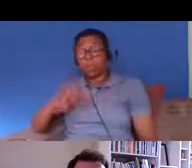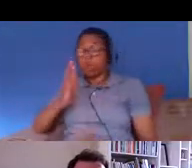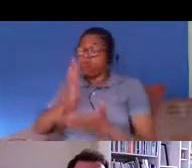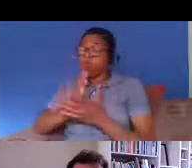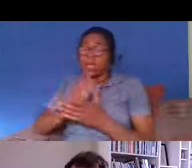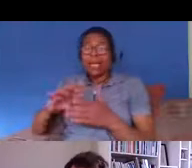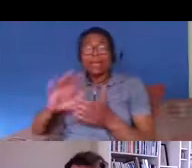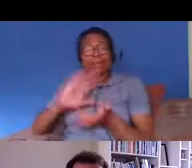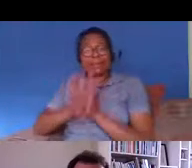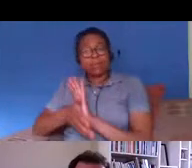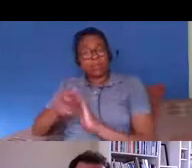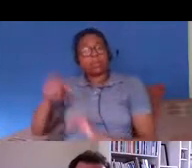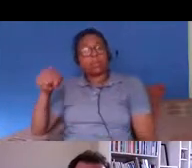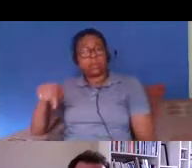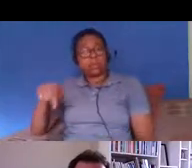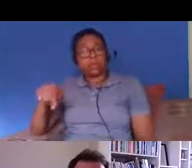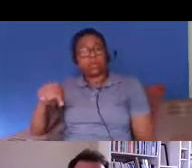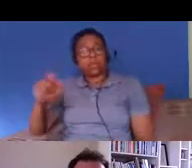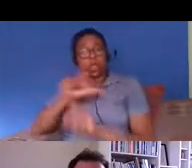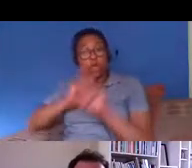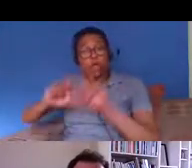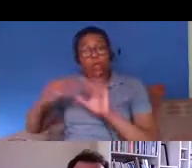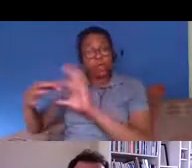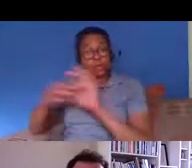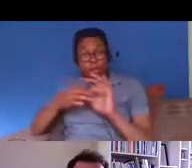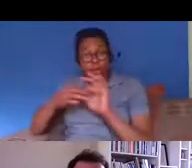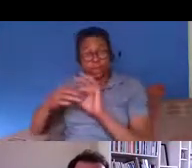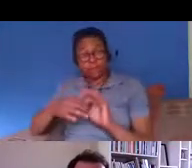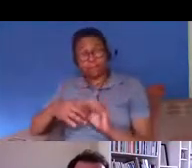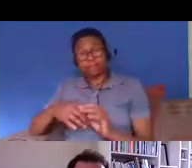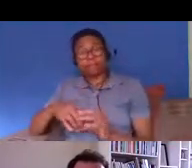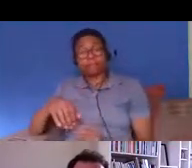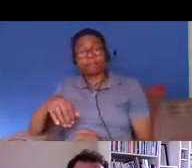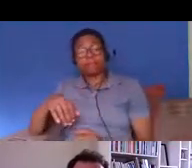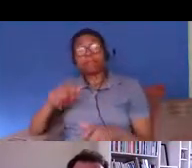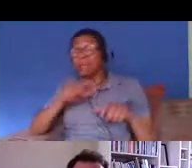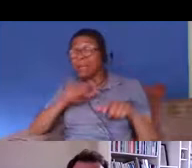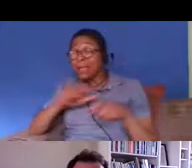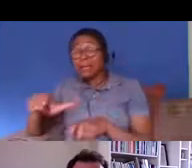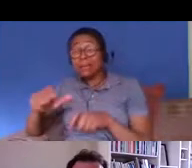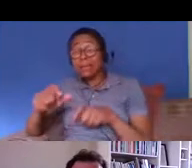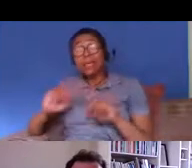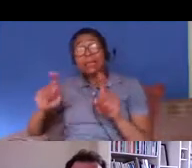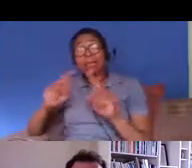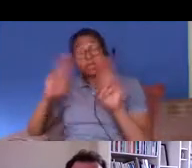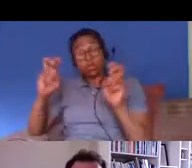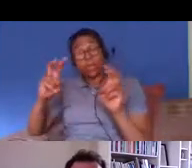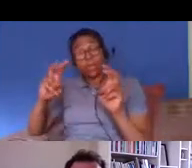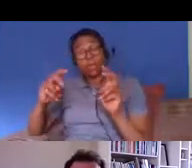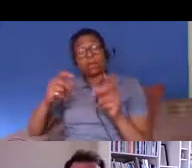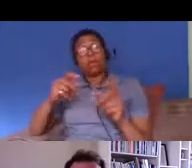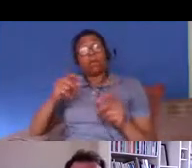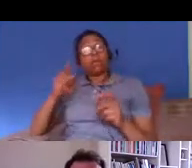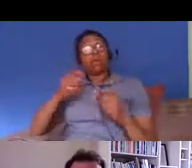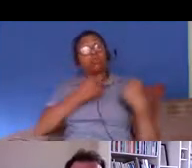um perhaps less significantly but it is still important um a similar regime was extended to